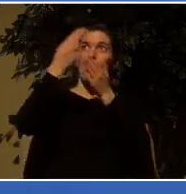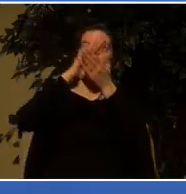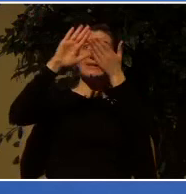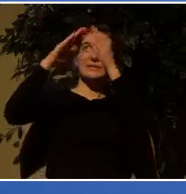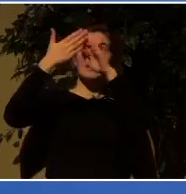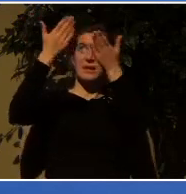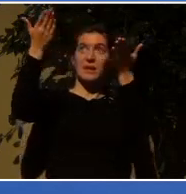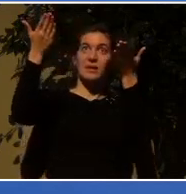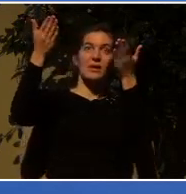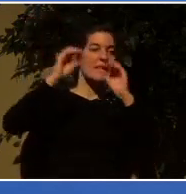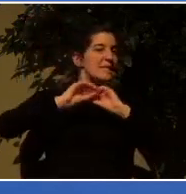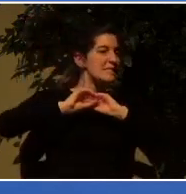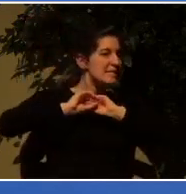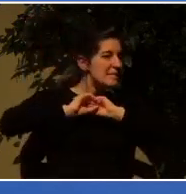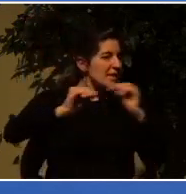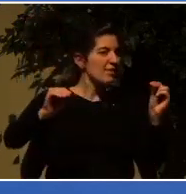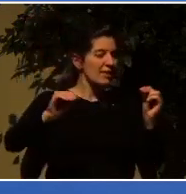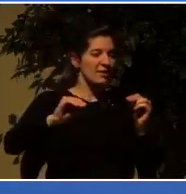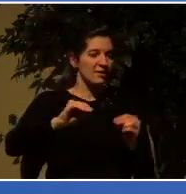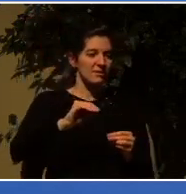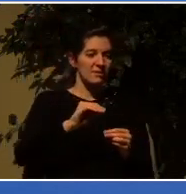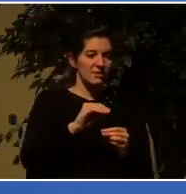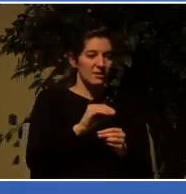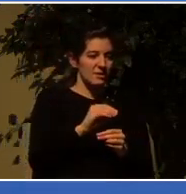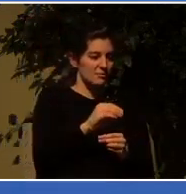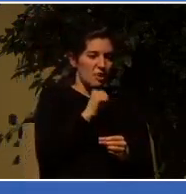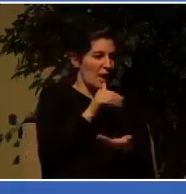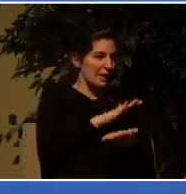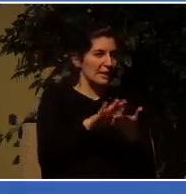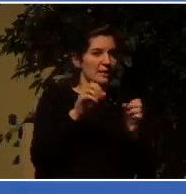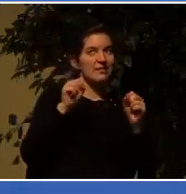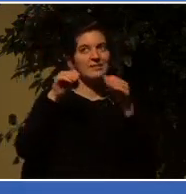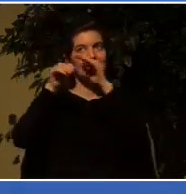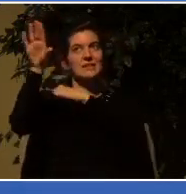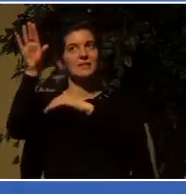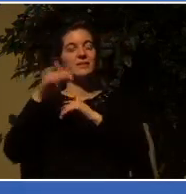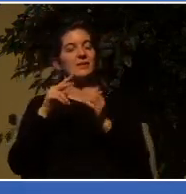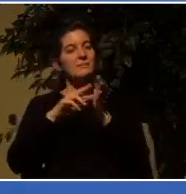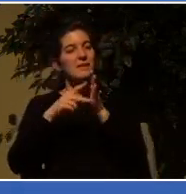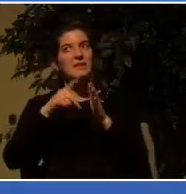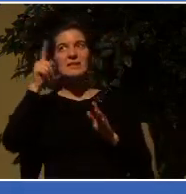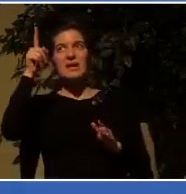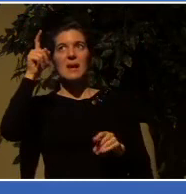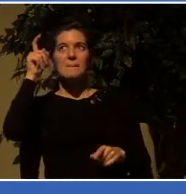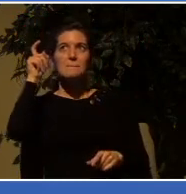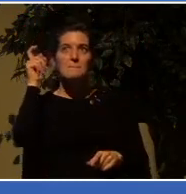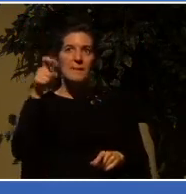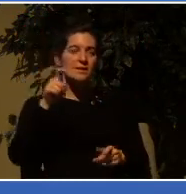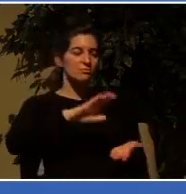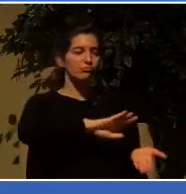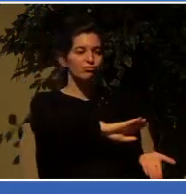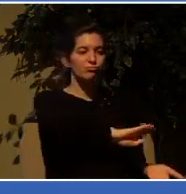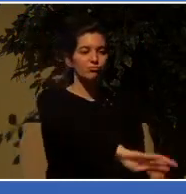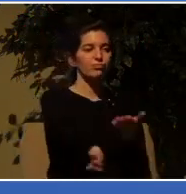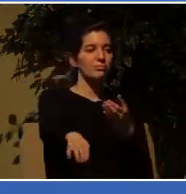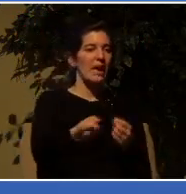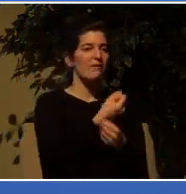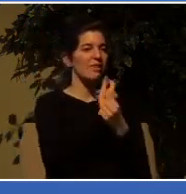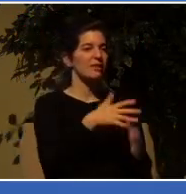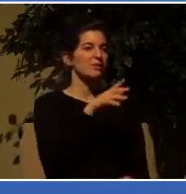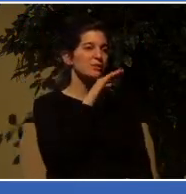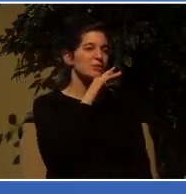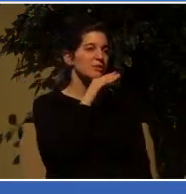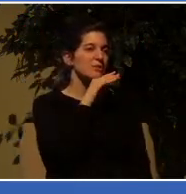That means God has to expose everything that is unclean even when it is deeply